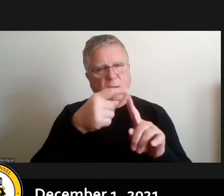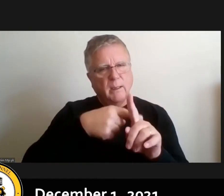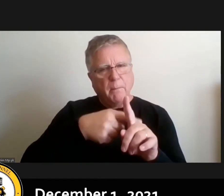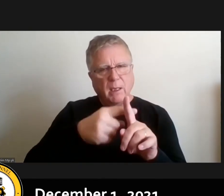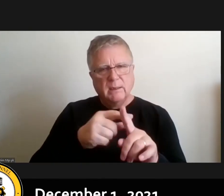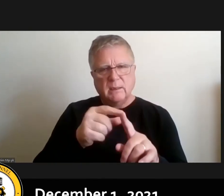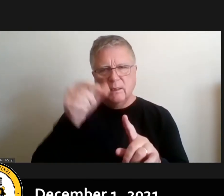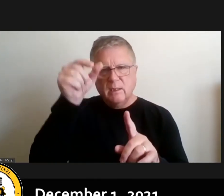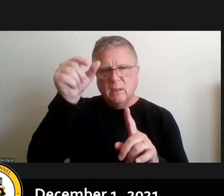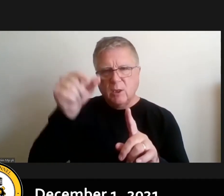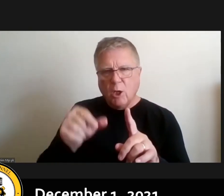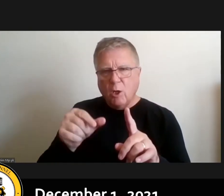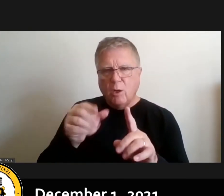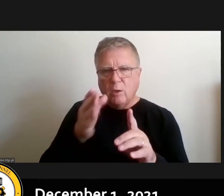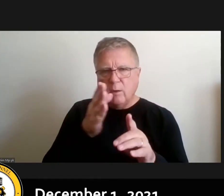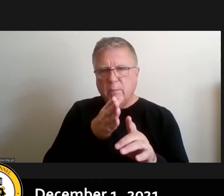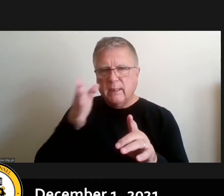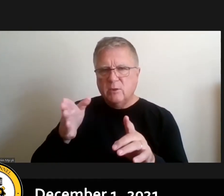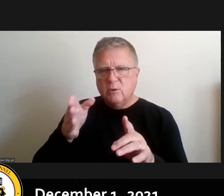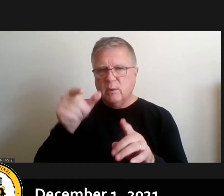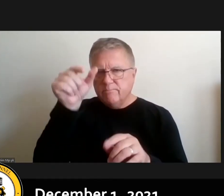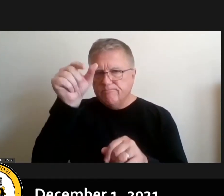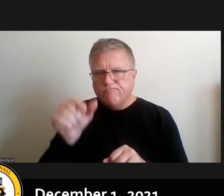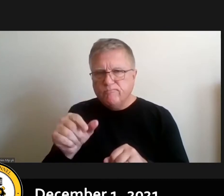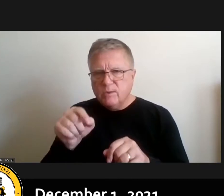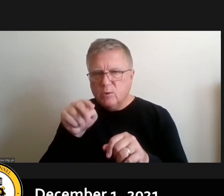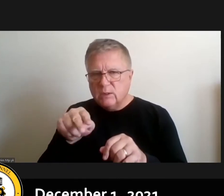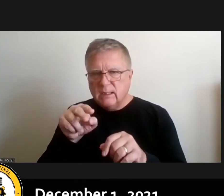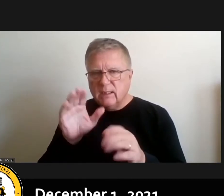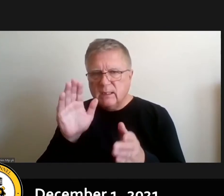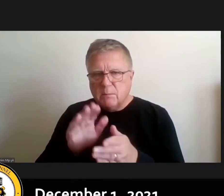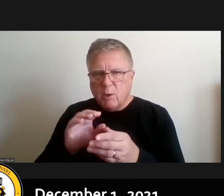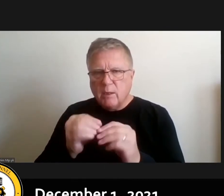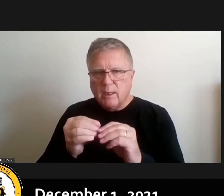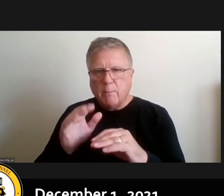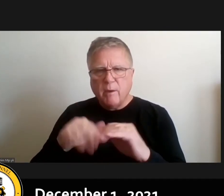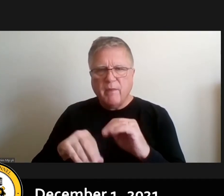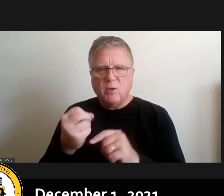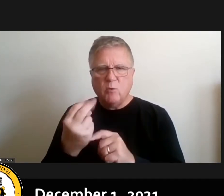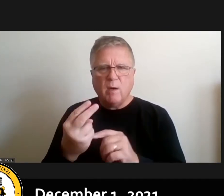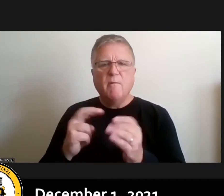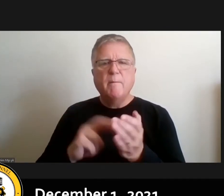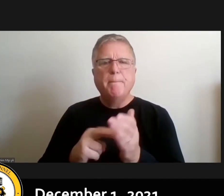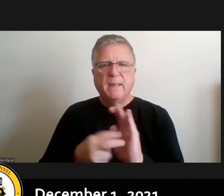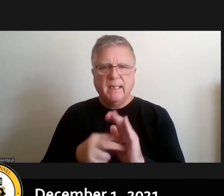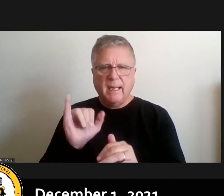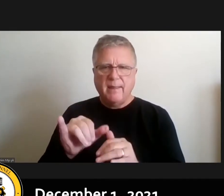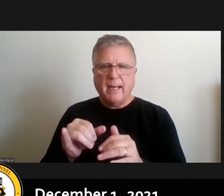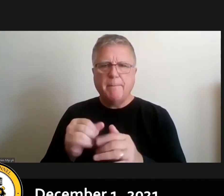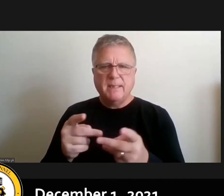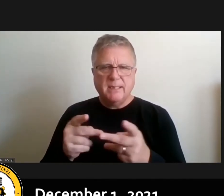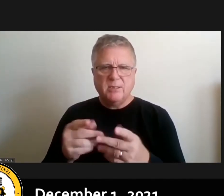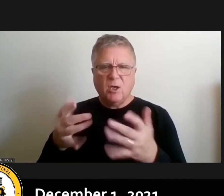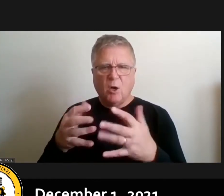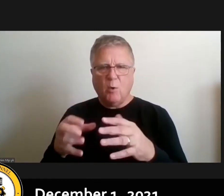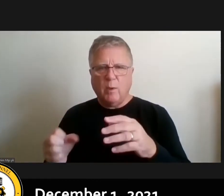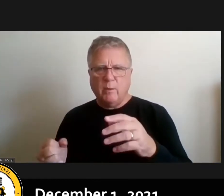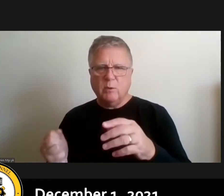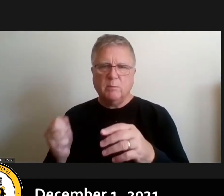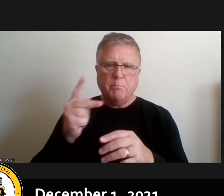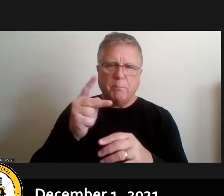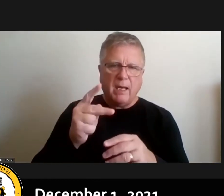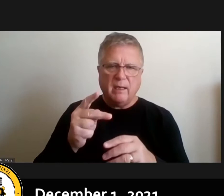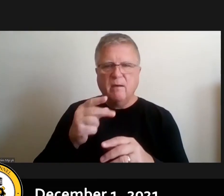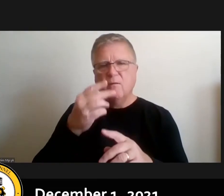in the column over you'll see a lower number than 12 meaning uh that that position was only reinstated for six or four months um